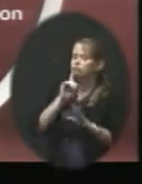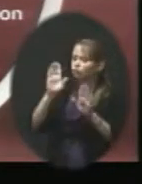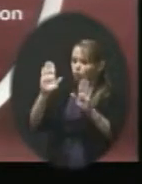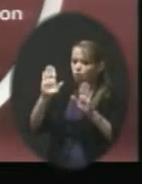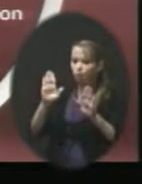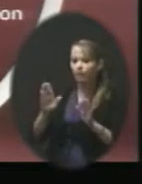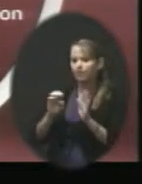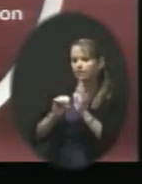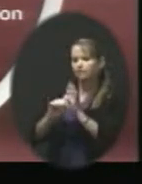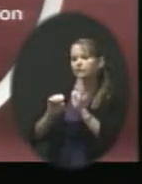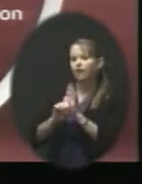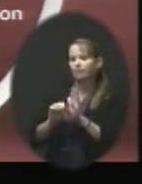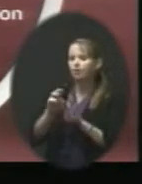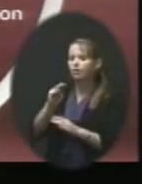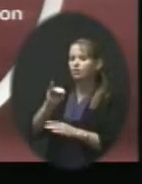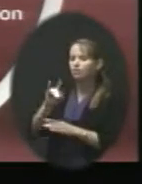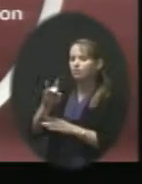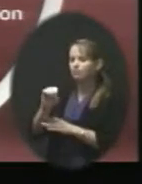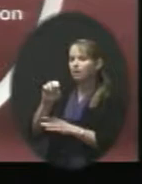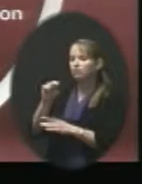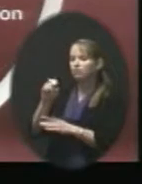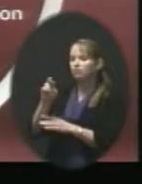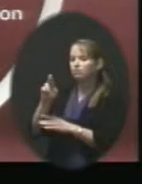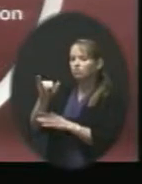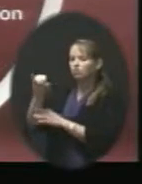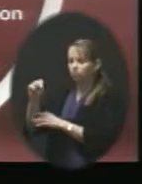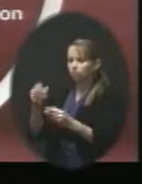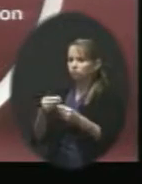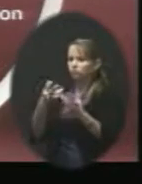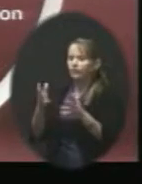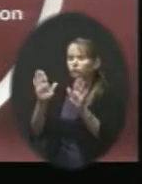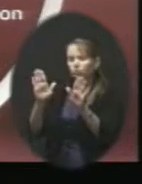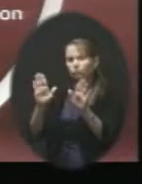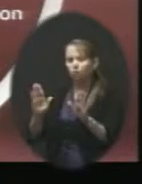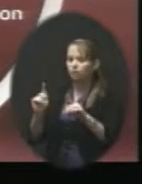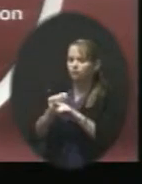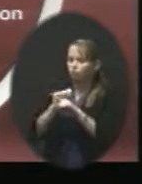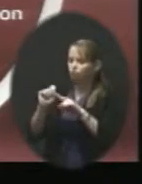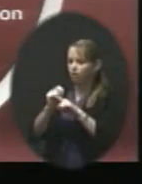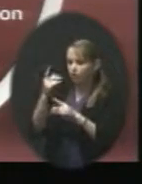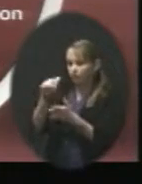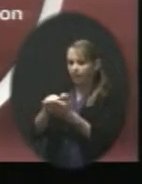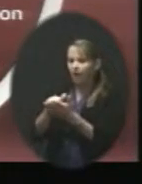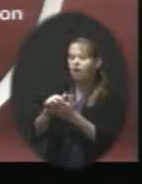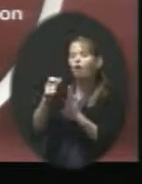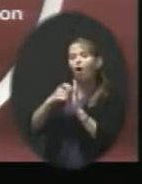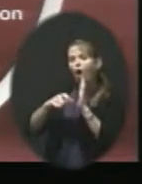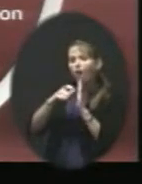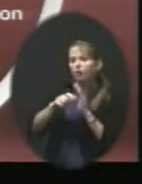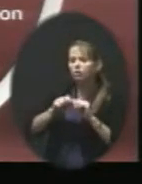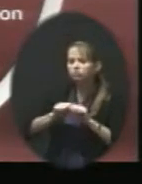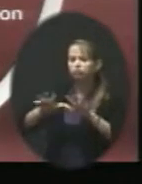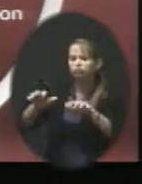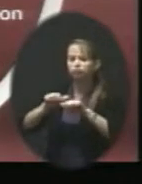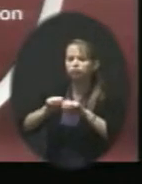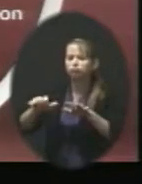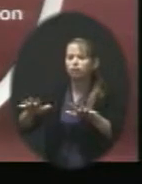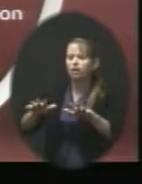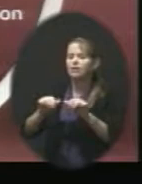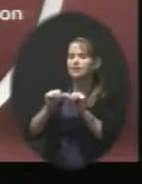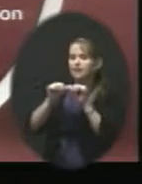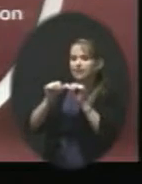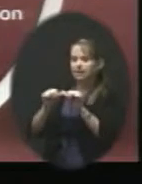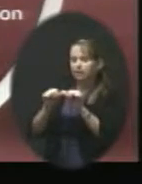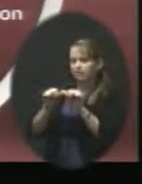resource, Mike Norris provides for us great training, sends us articles, keeps us up to speed on issues